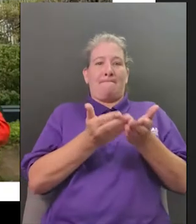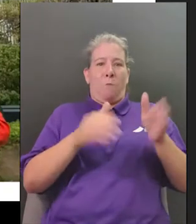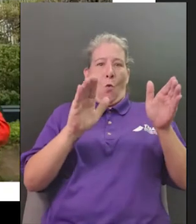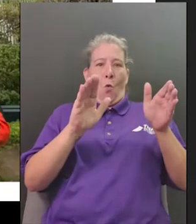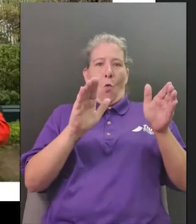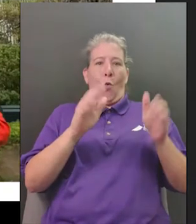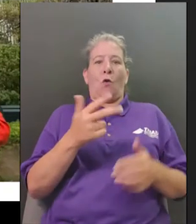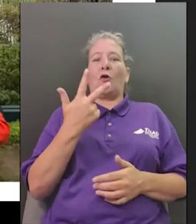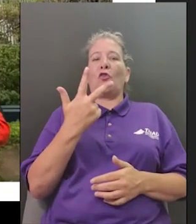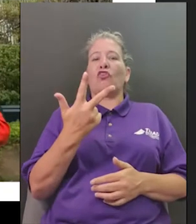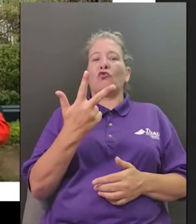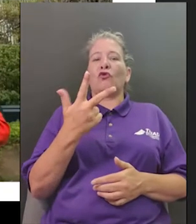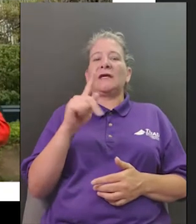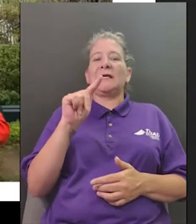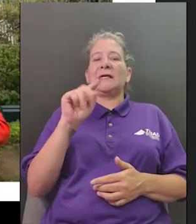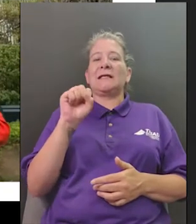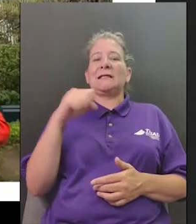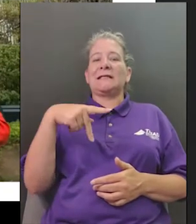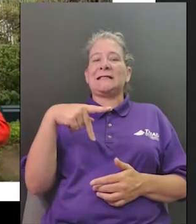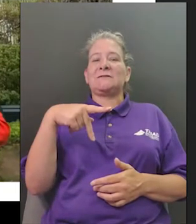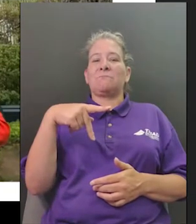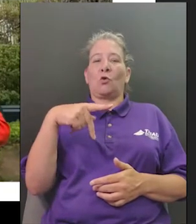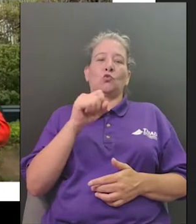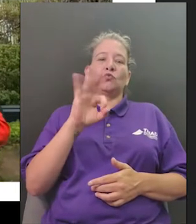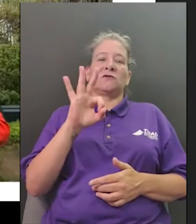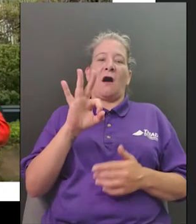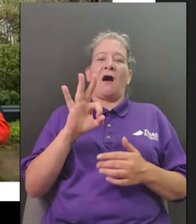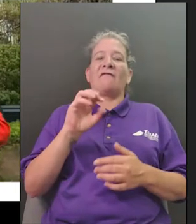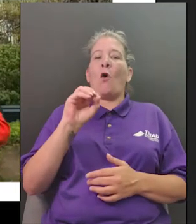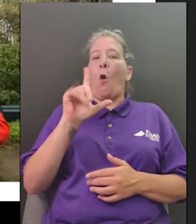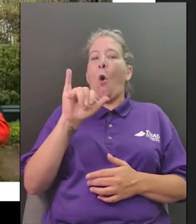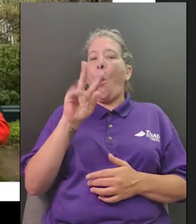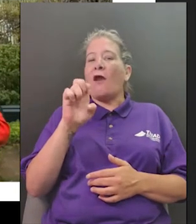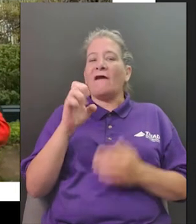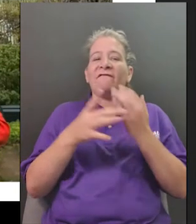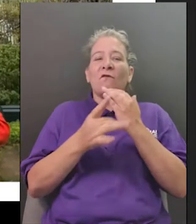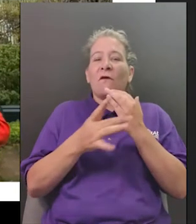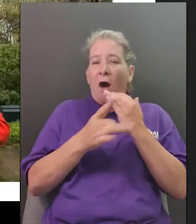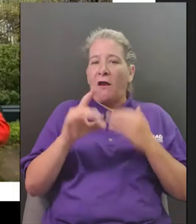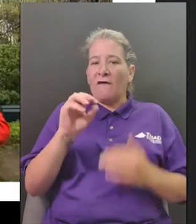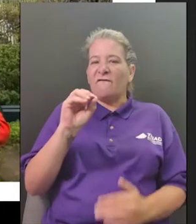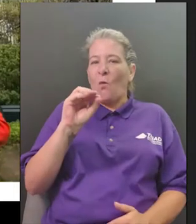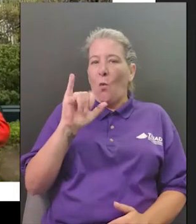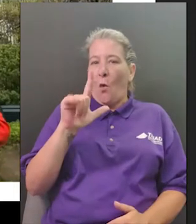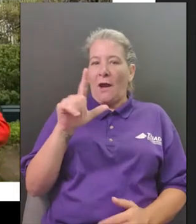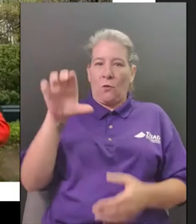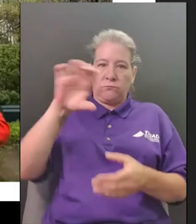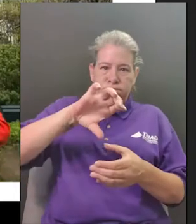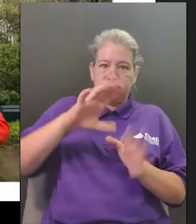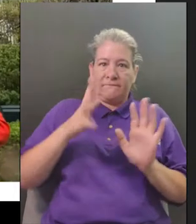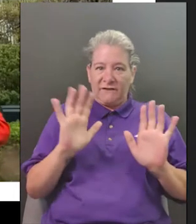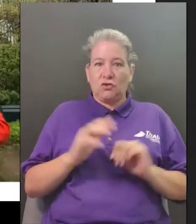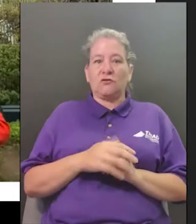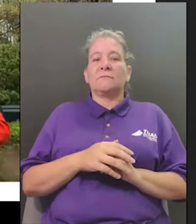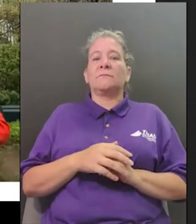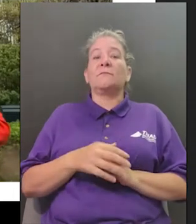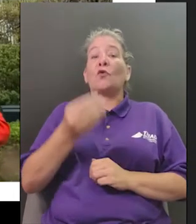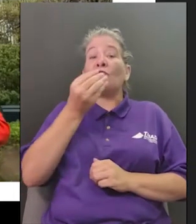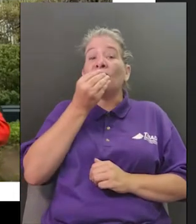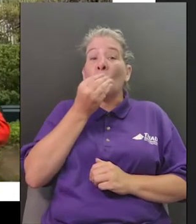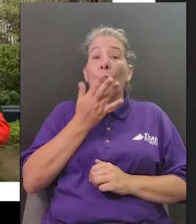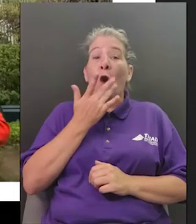olive oil in my container and then last but not least i've got some food coloring